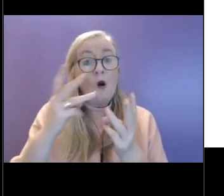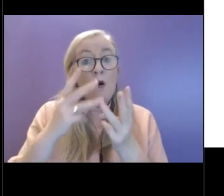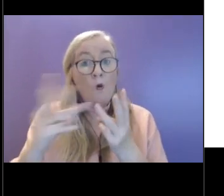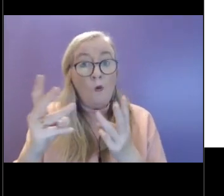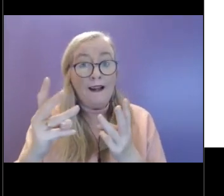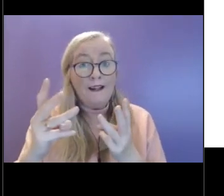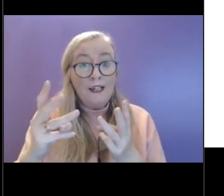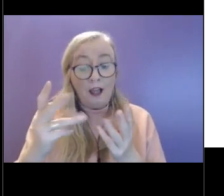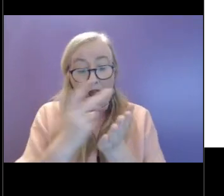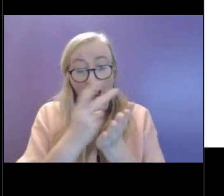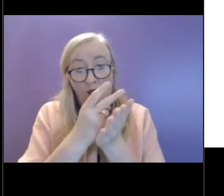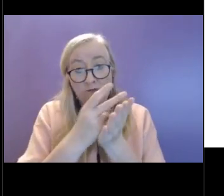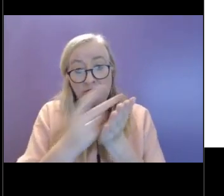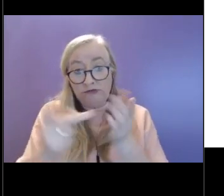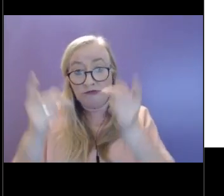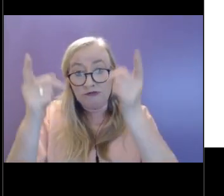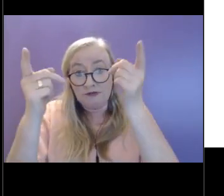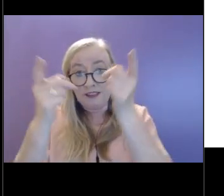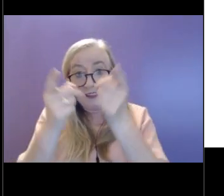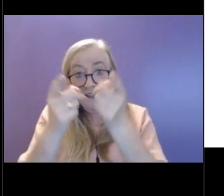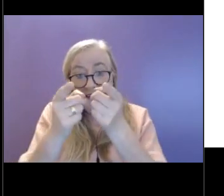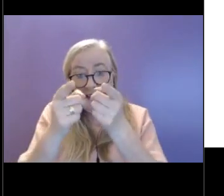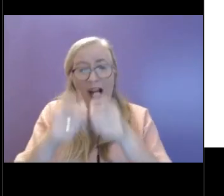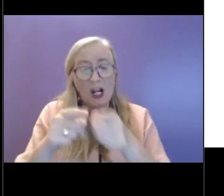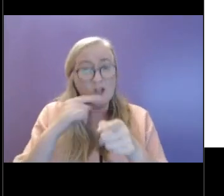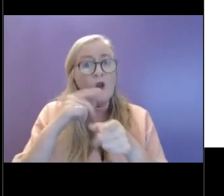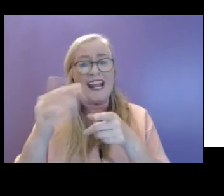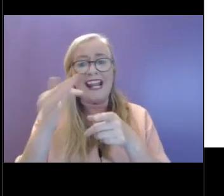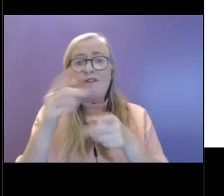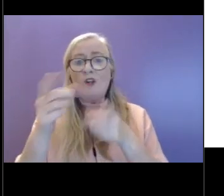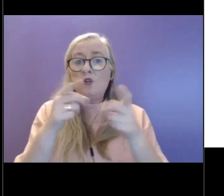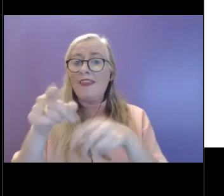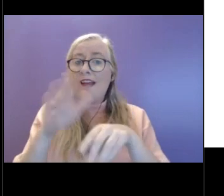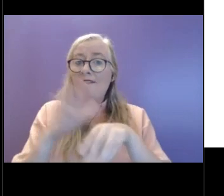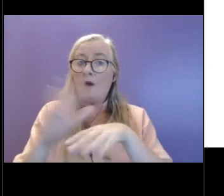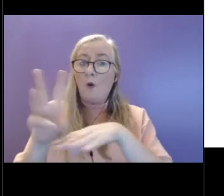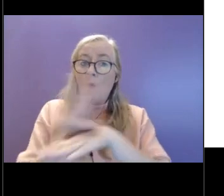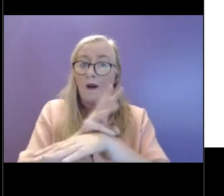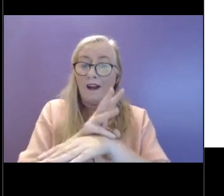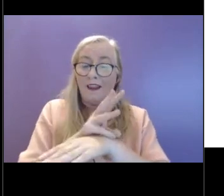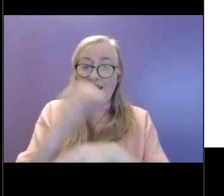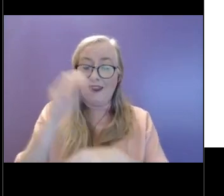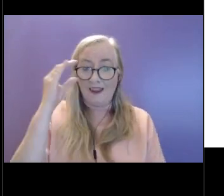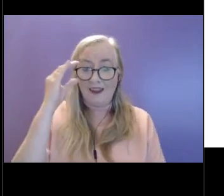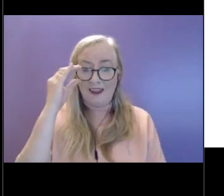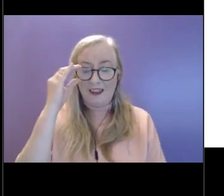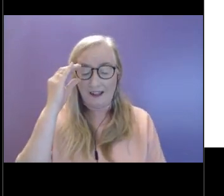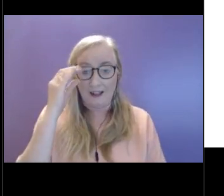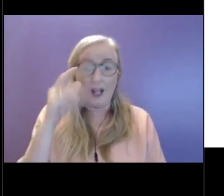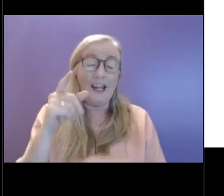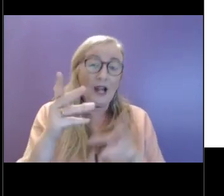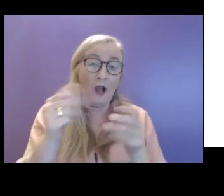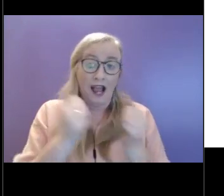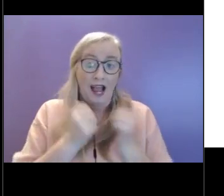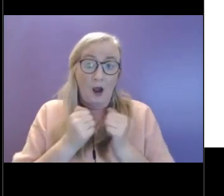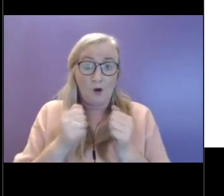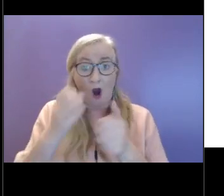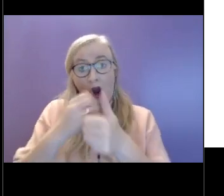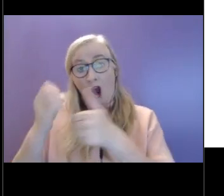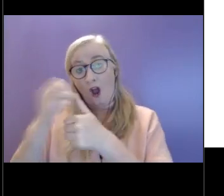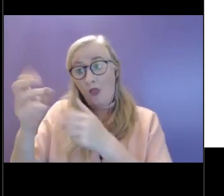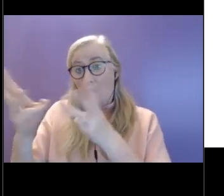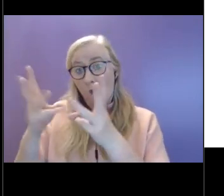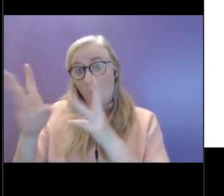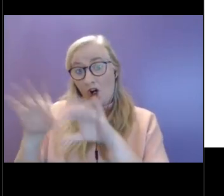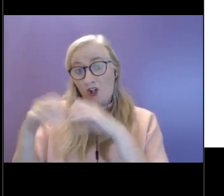exhaustion funnel quite regularly, and we've been doing it for a while now, and Jigsaw is part of another self-care workshop that we do. But it's really got me